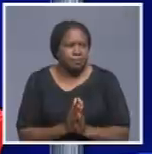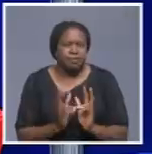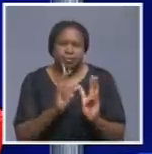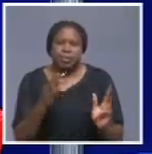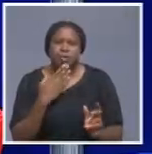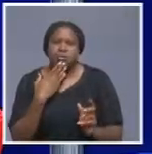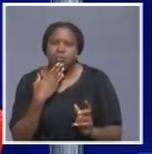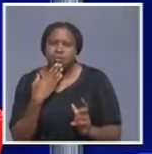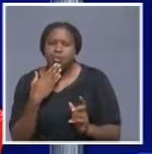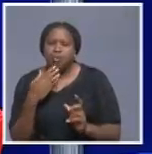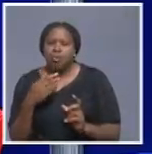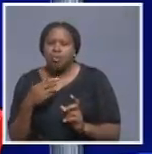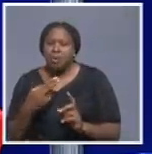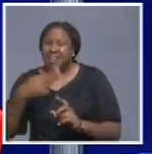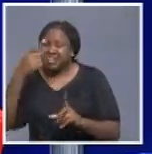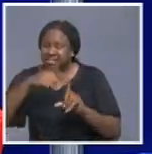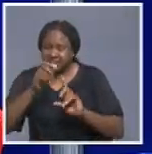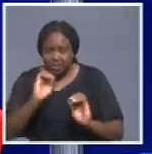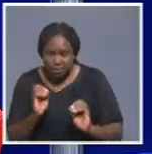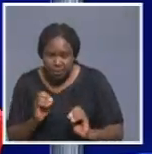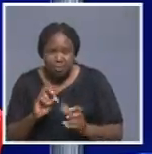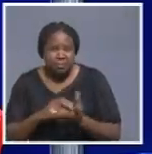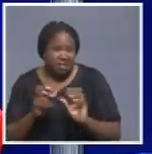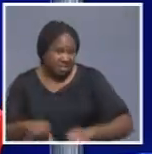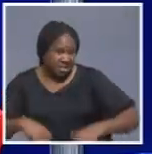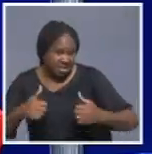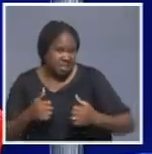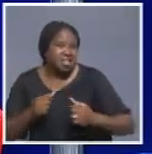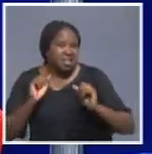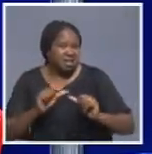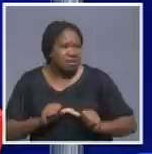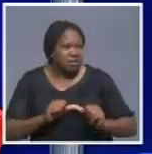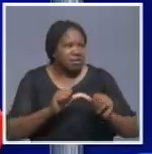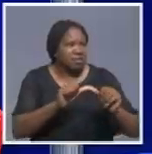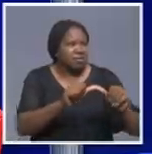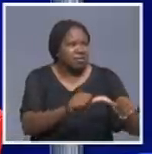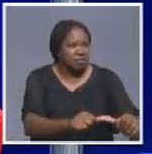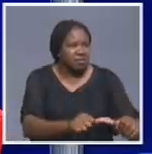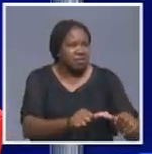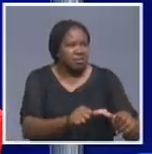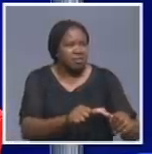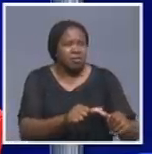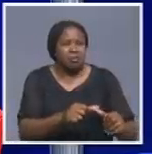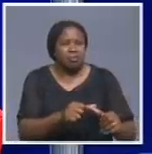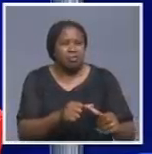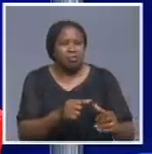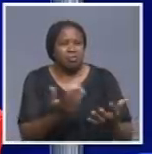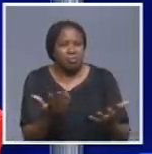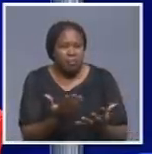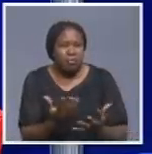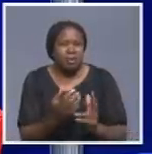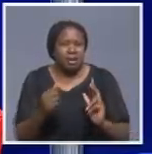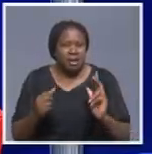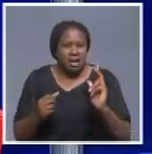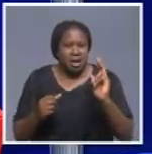assumed that they are healthy and therefore they can proceed to the immigration. And of